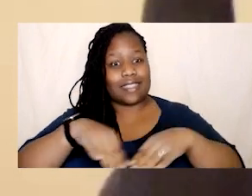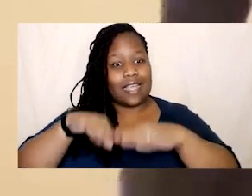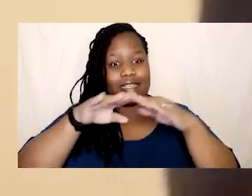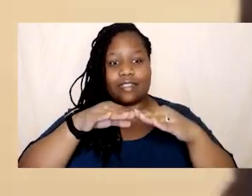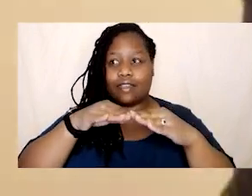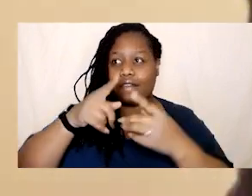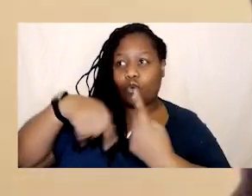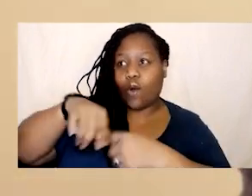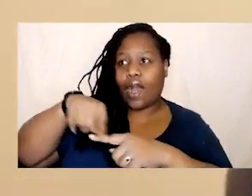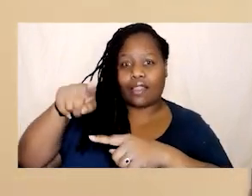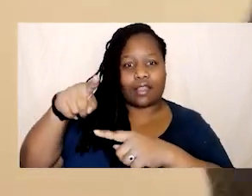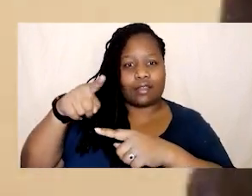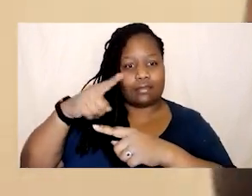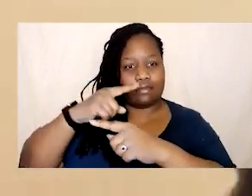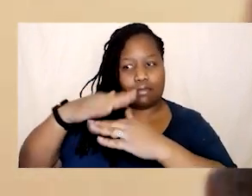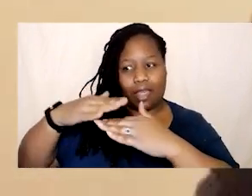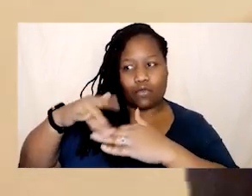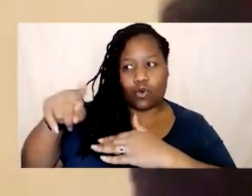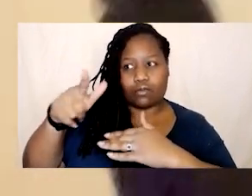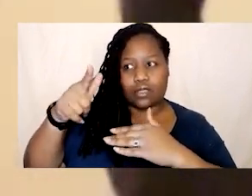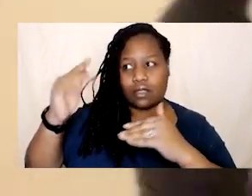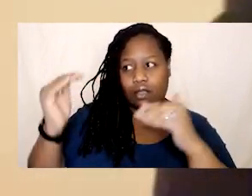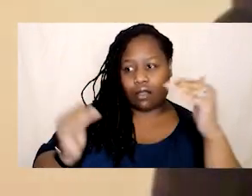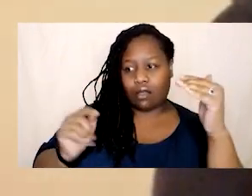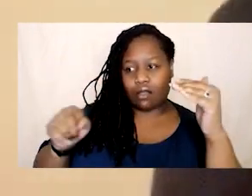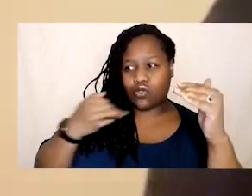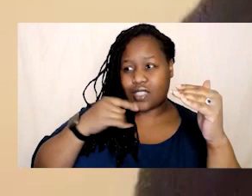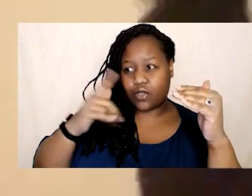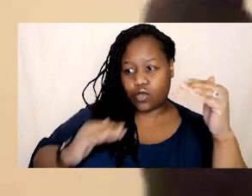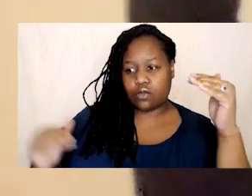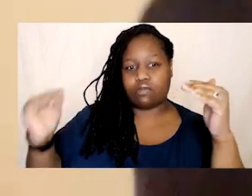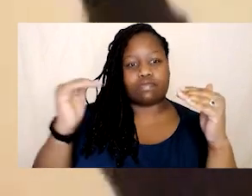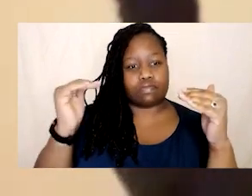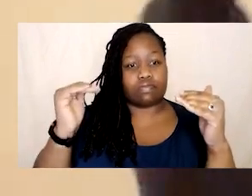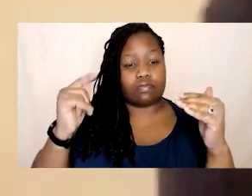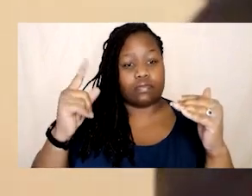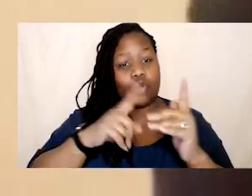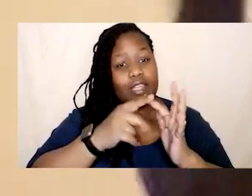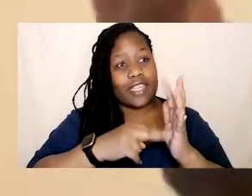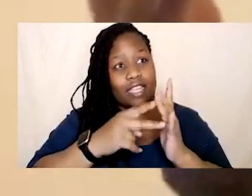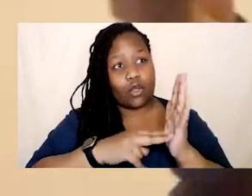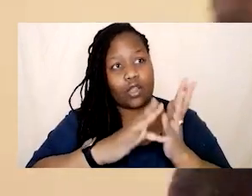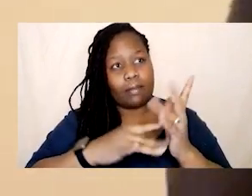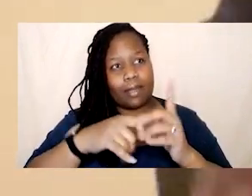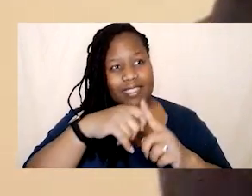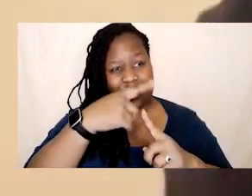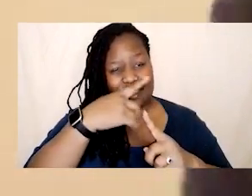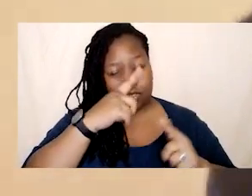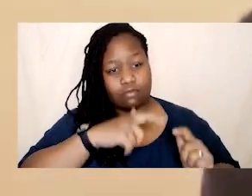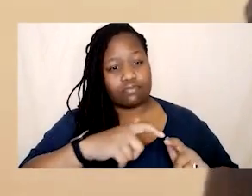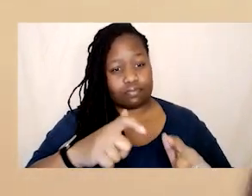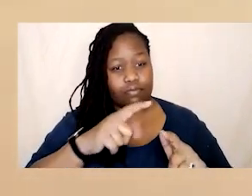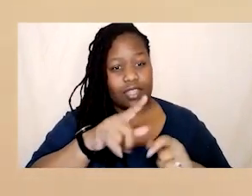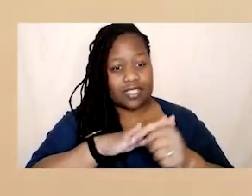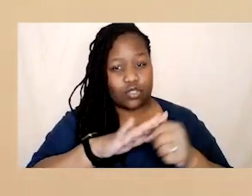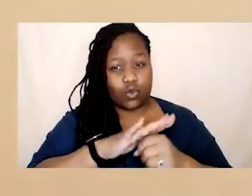hey TikTok why don't you have this so my concern now is Elon Musk regnating on that and that being rolled back will